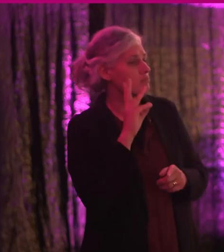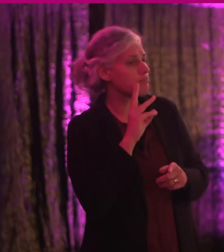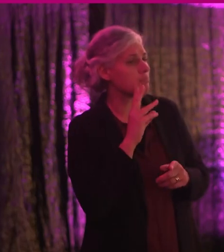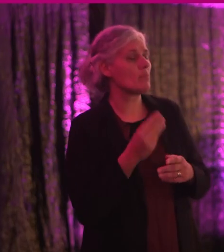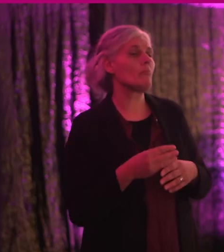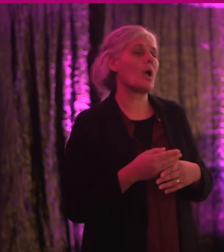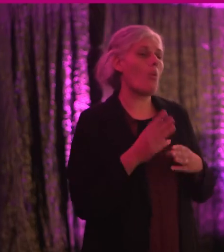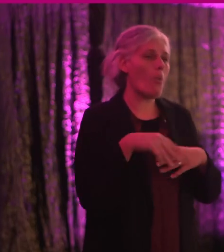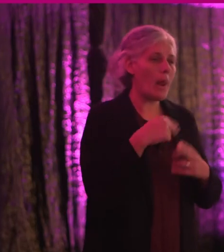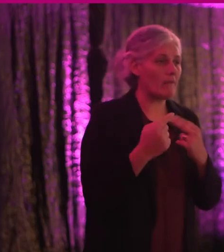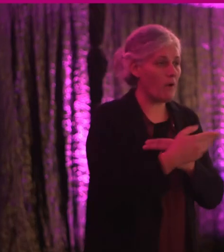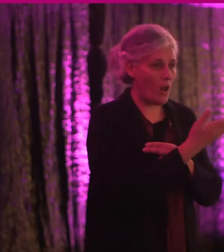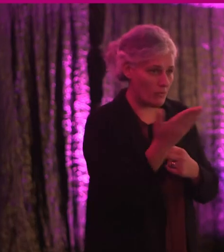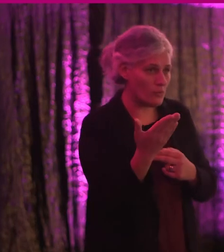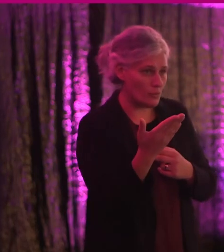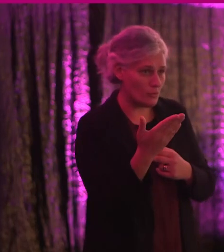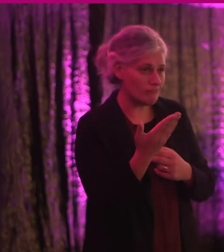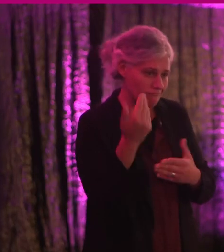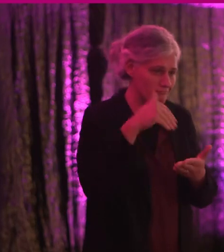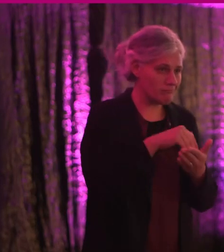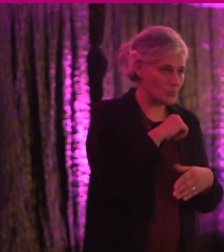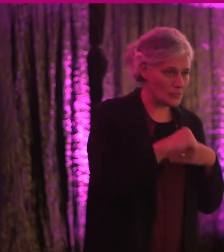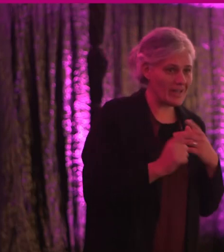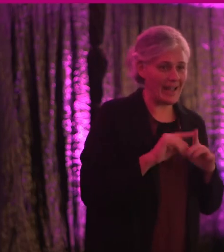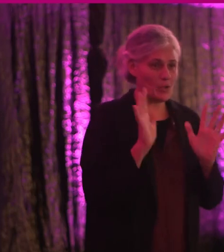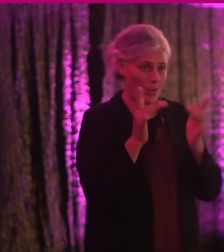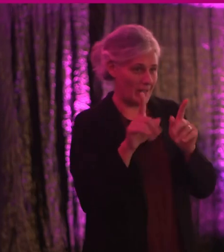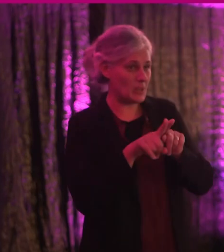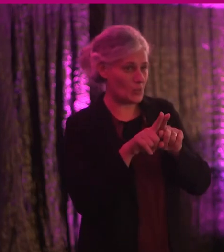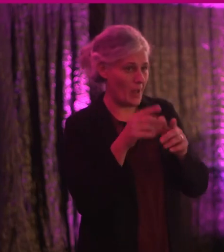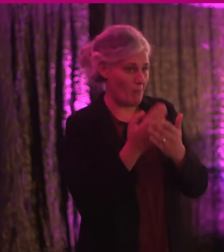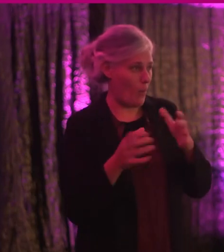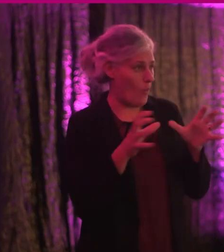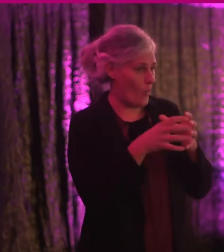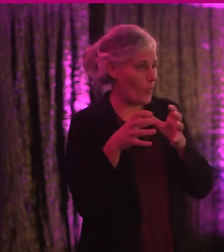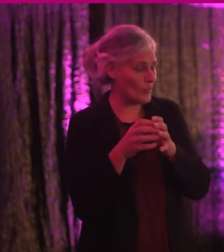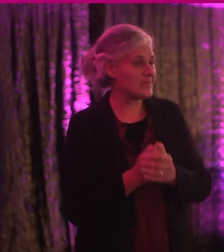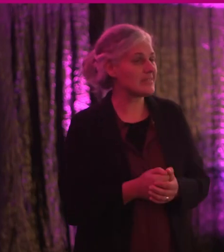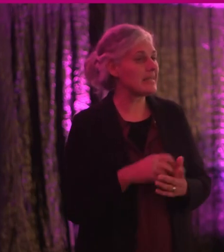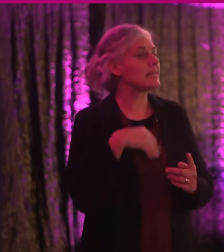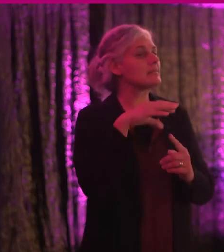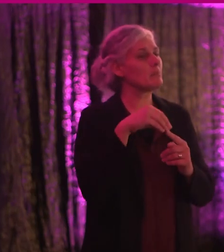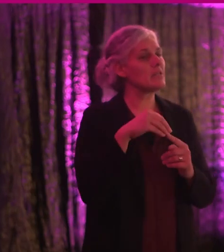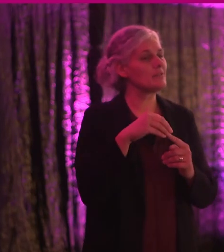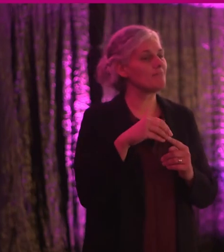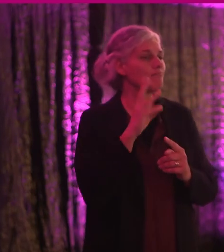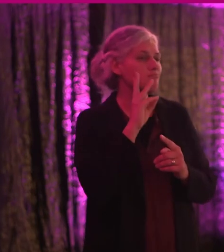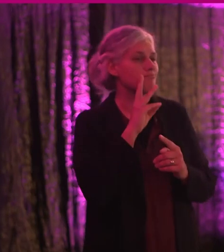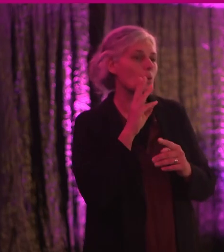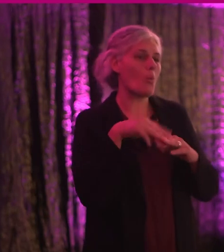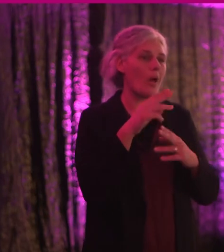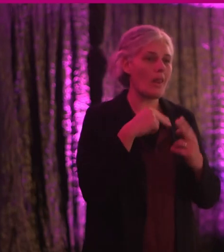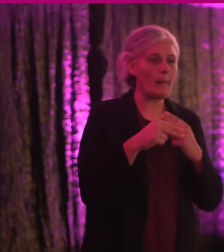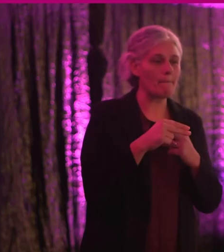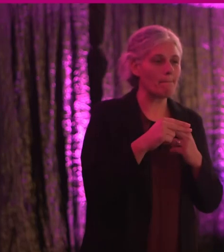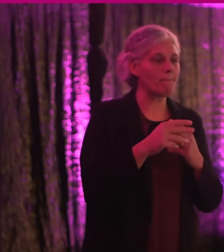a warm welcome to all of you attending both here in the room and online. And I would like to especially give a warm welcome